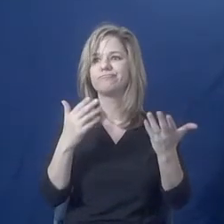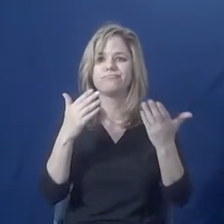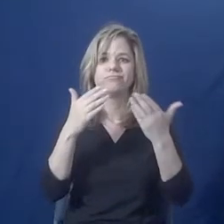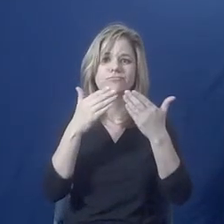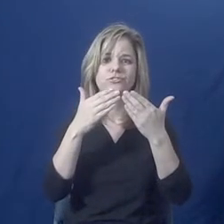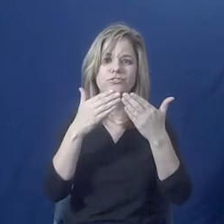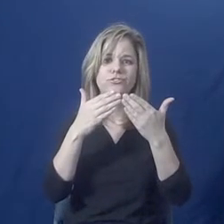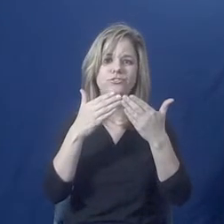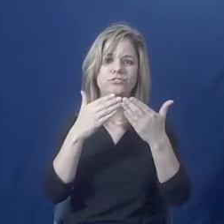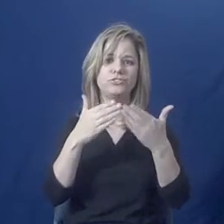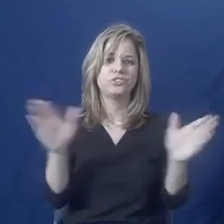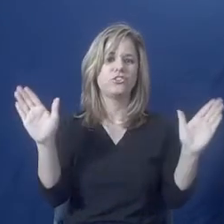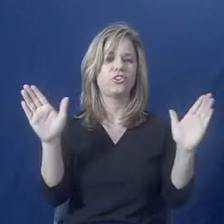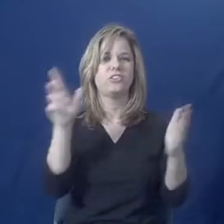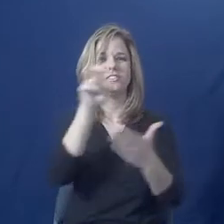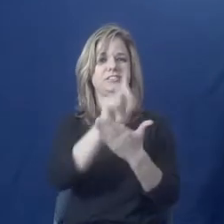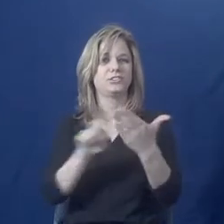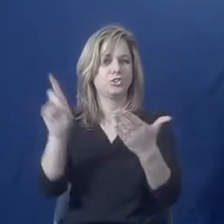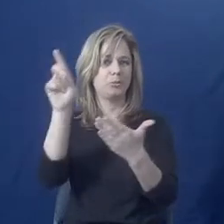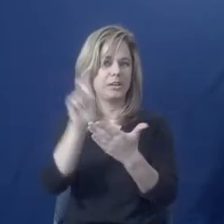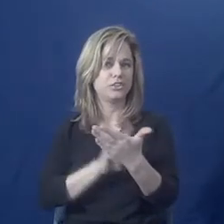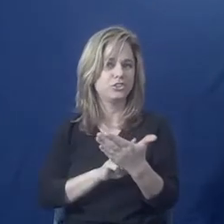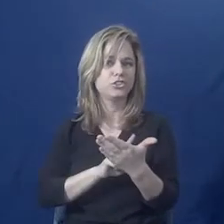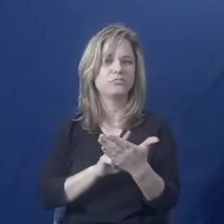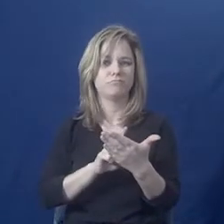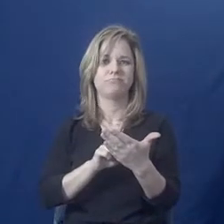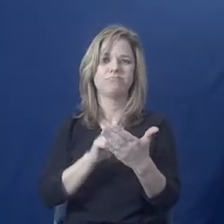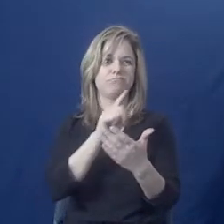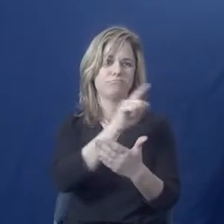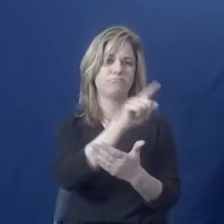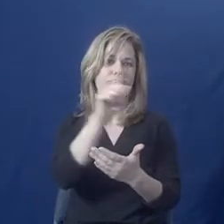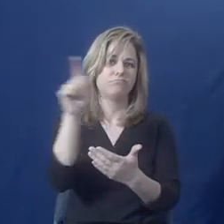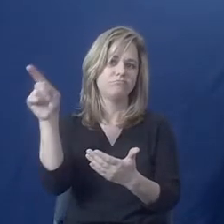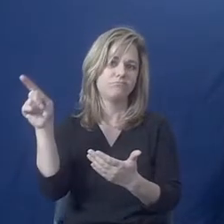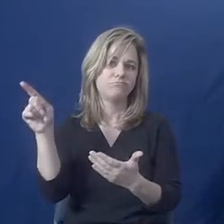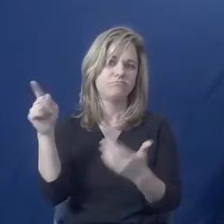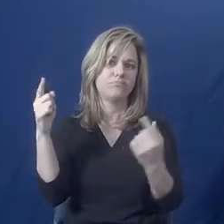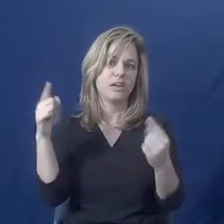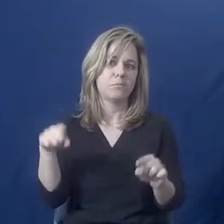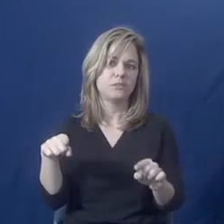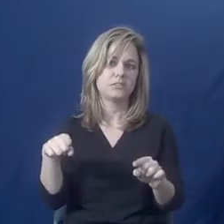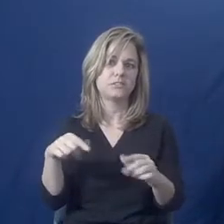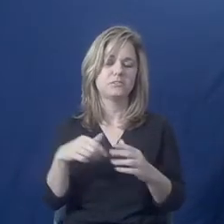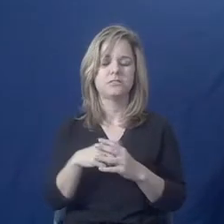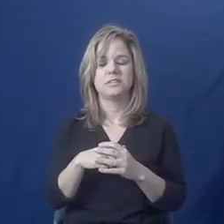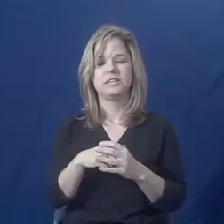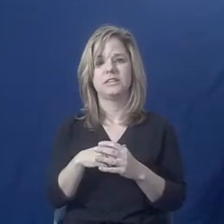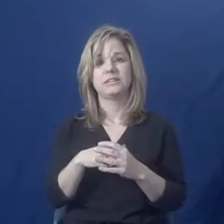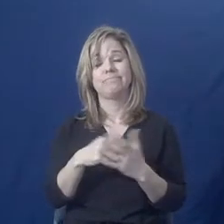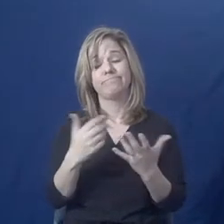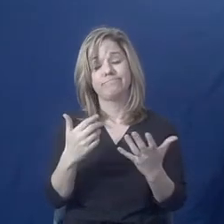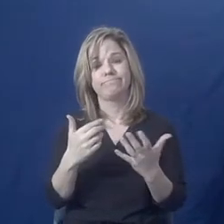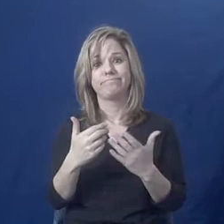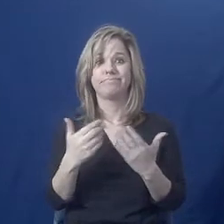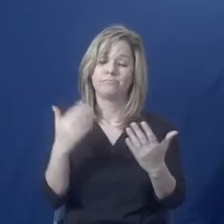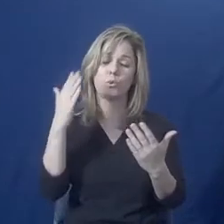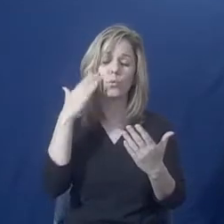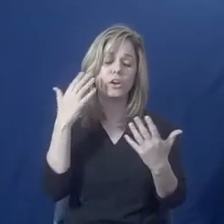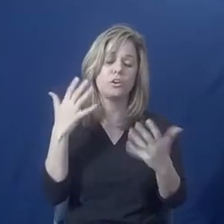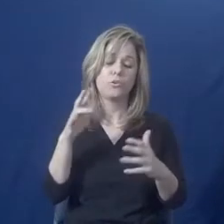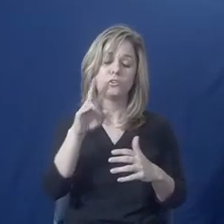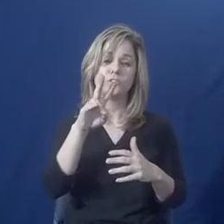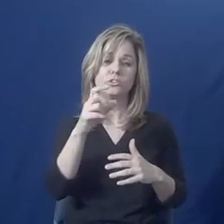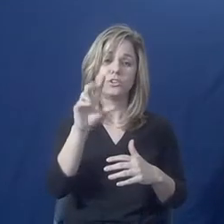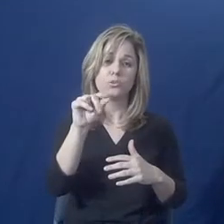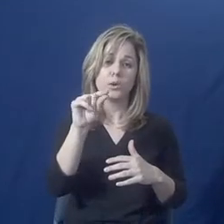discrimination pieces that are out there in society. Even though it's 2012,